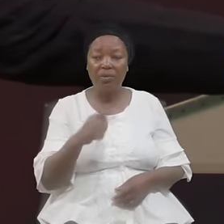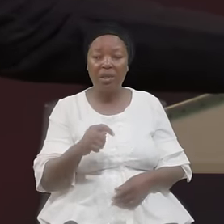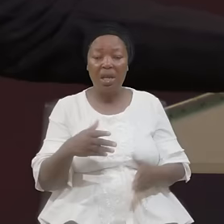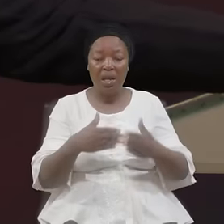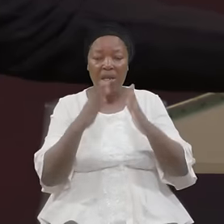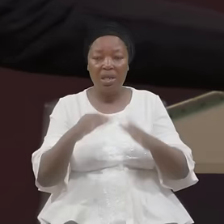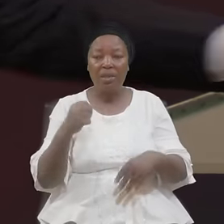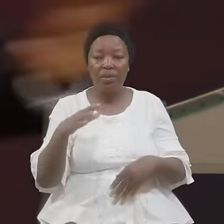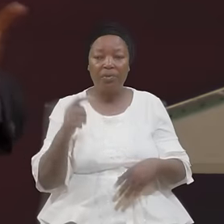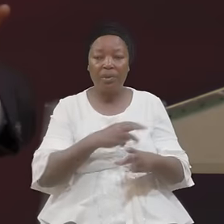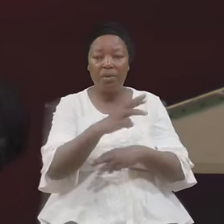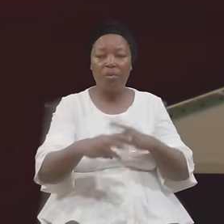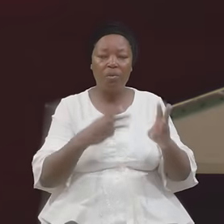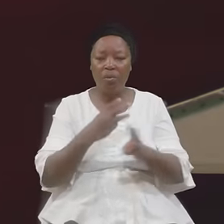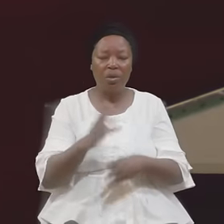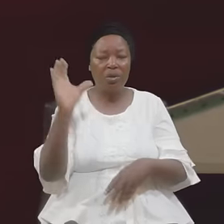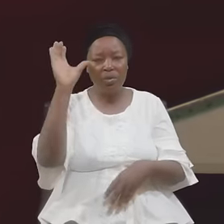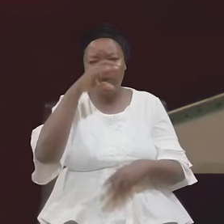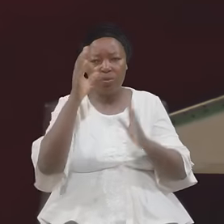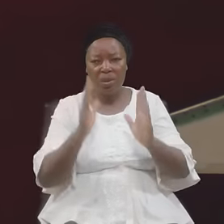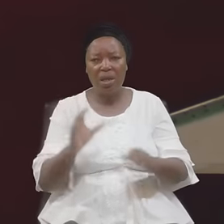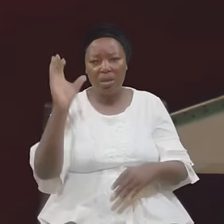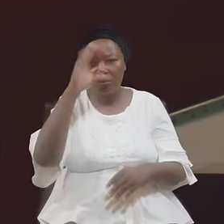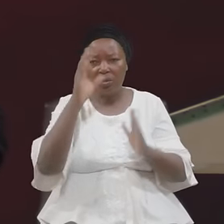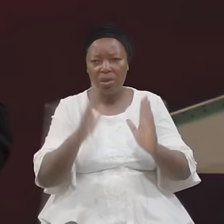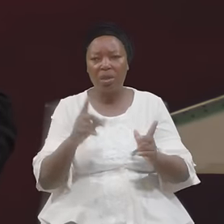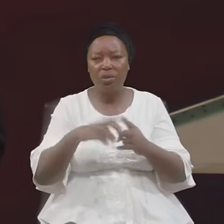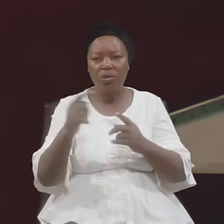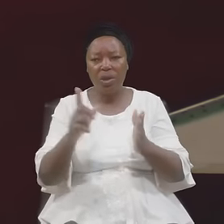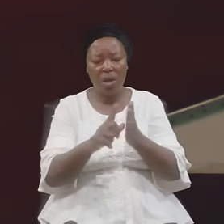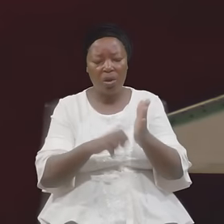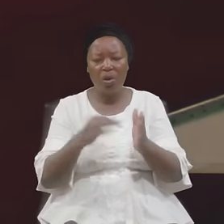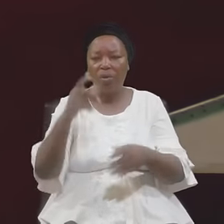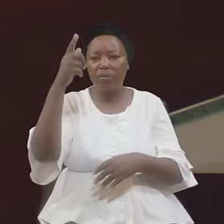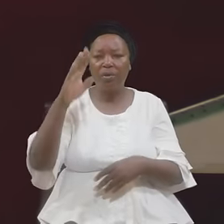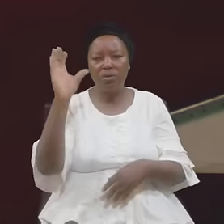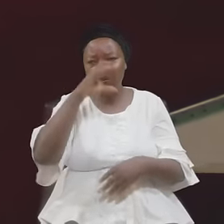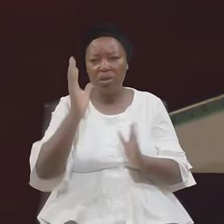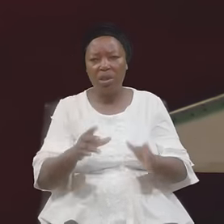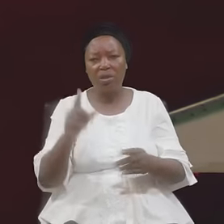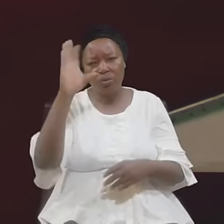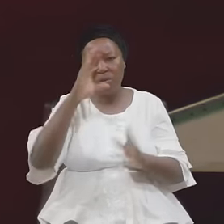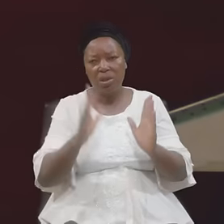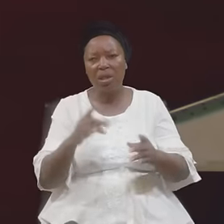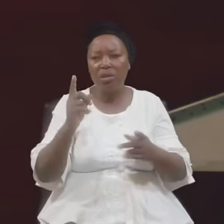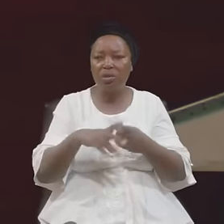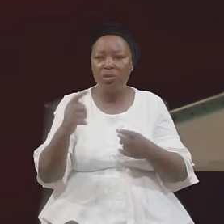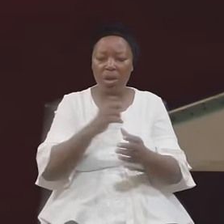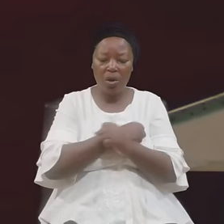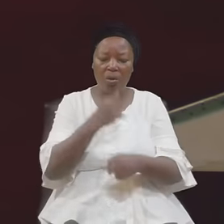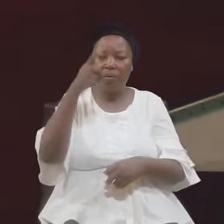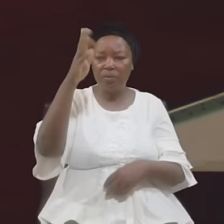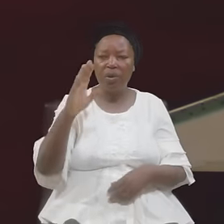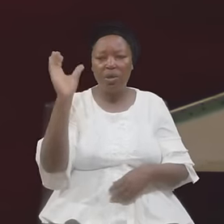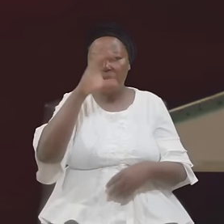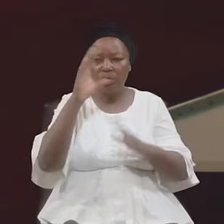Of the World Strangers Strangers To the Law Of God Strangers Strangers Of the Love Of God